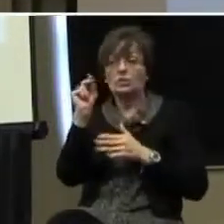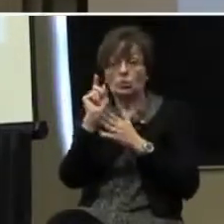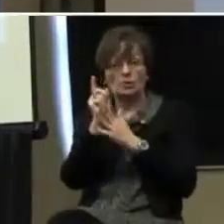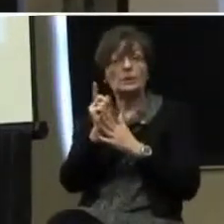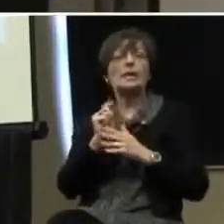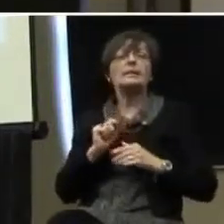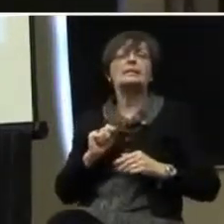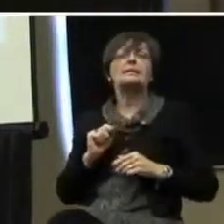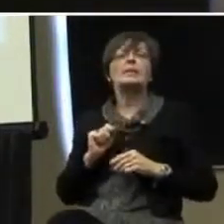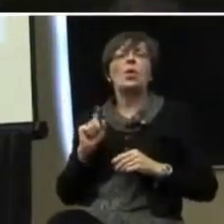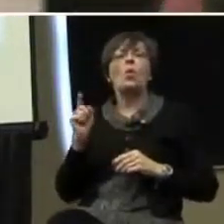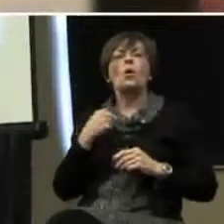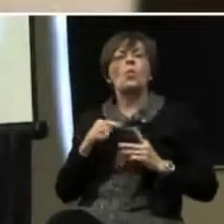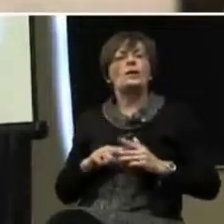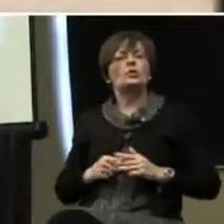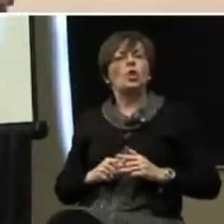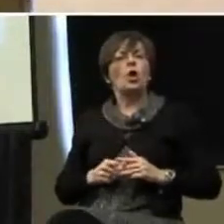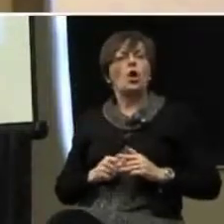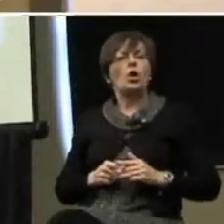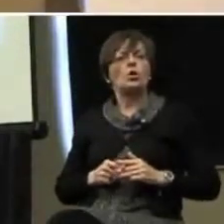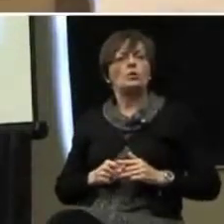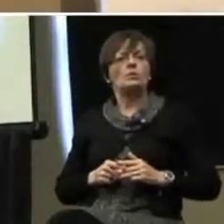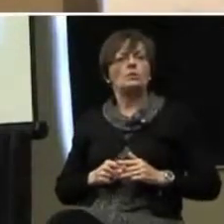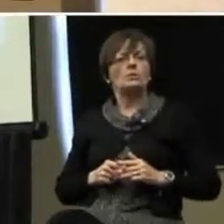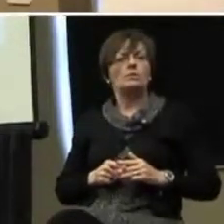seconds, then where can I start at?